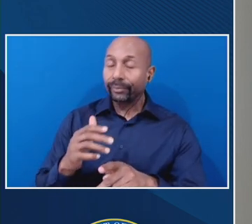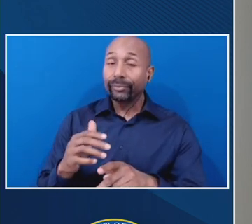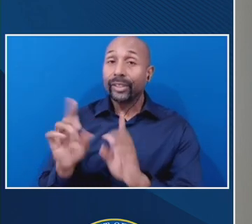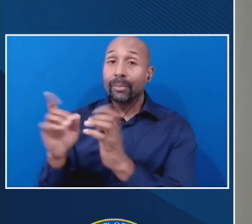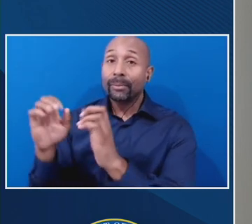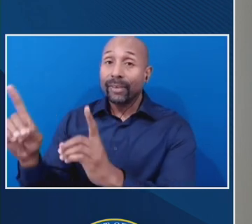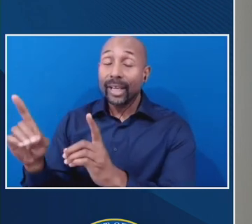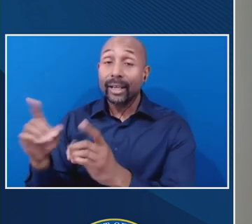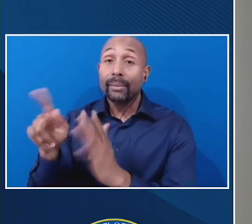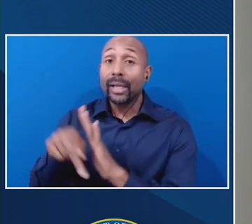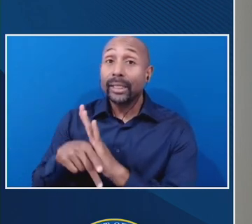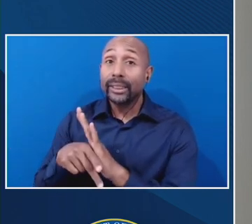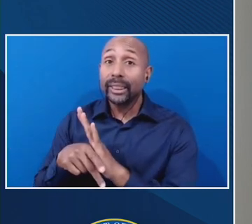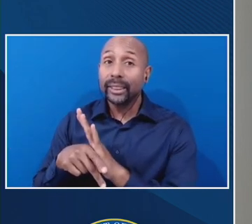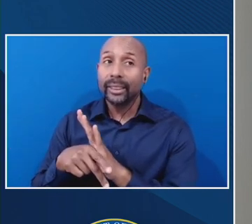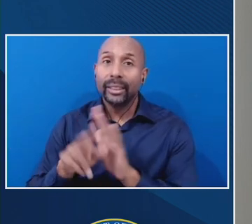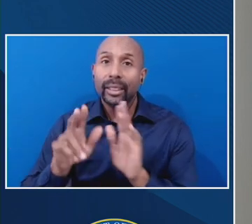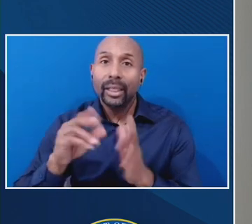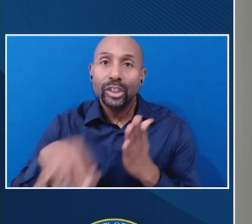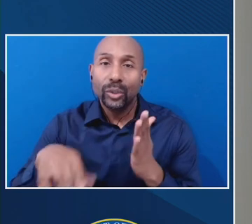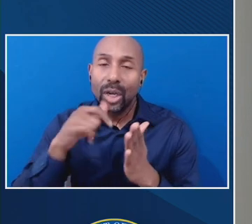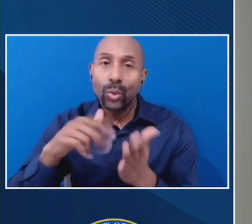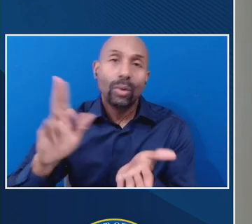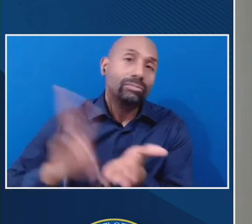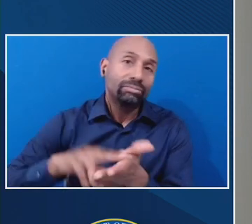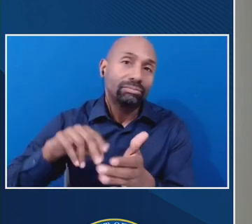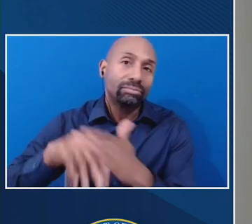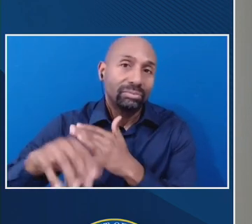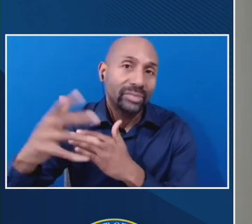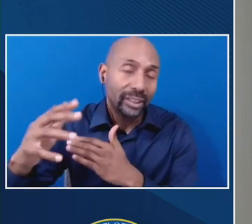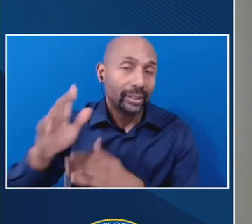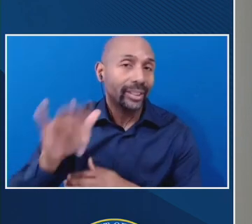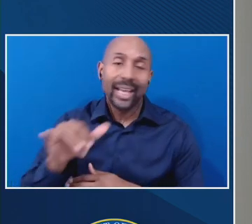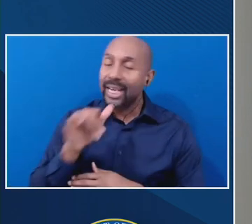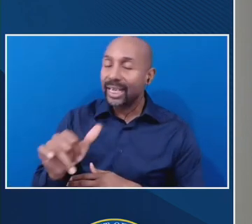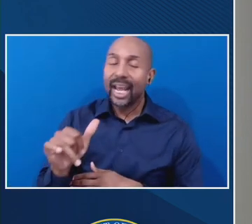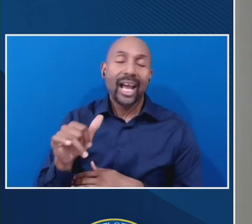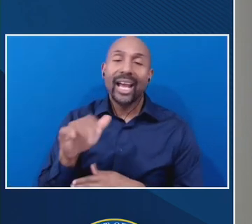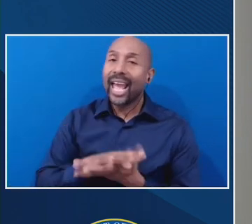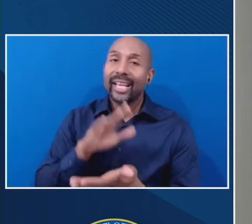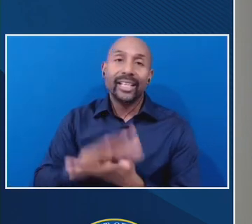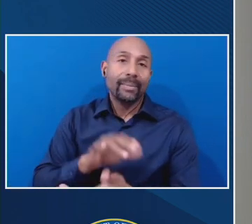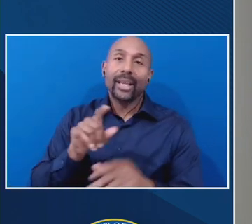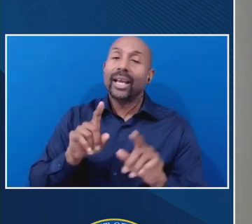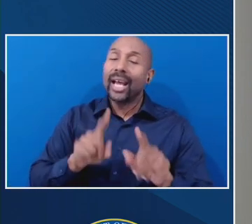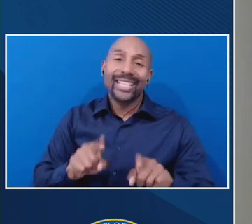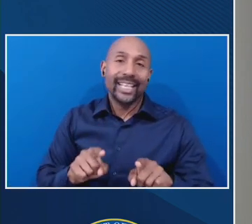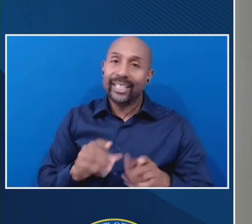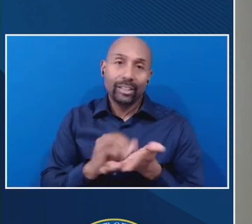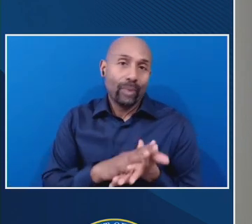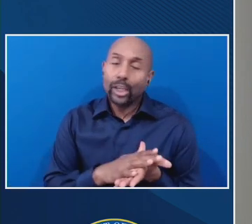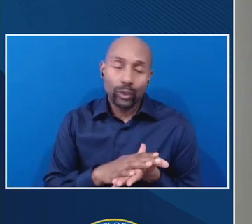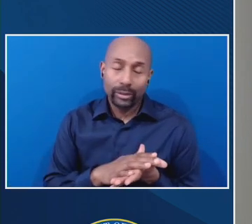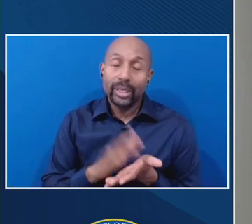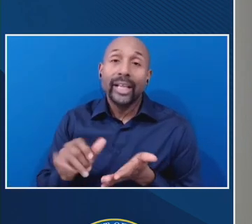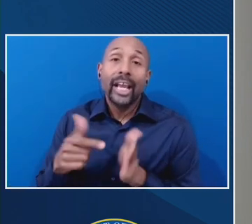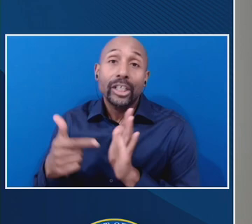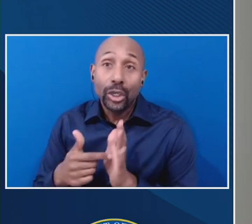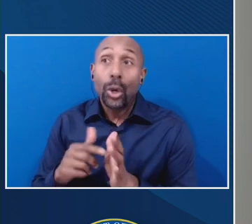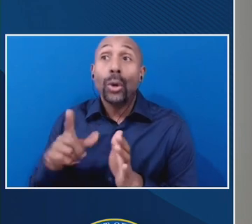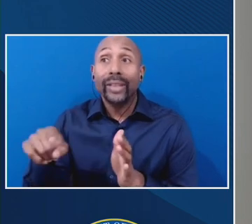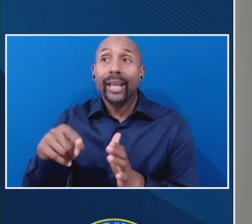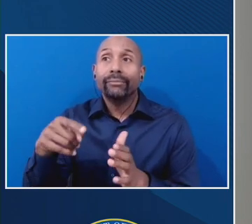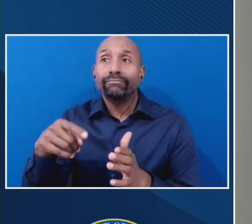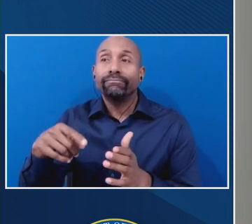merely logging in is not a form of academic attendance. Um, that only demonstrates their interaction with the system. Um,